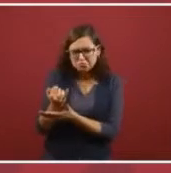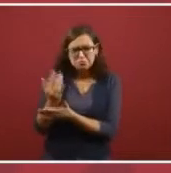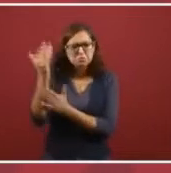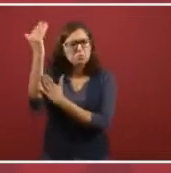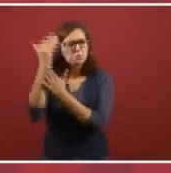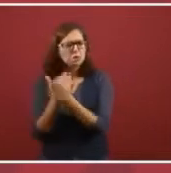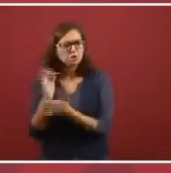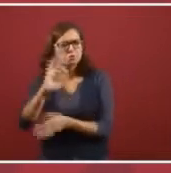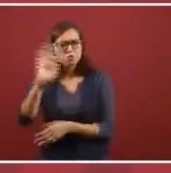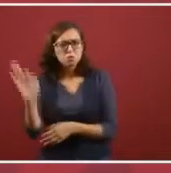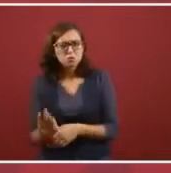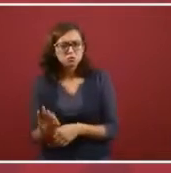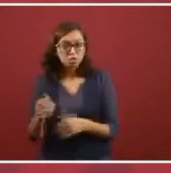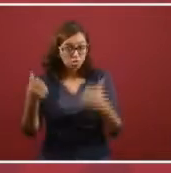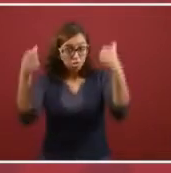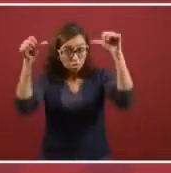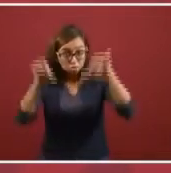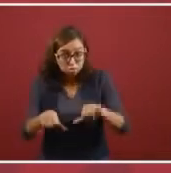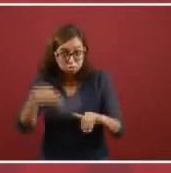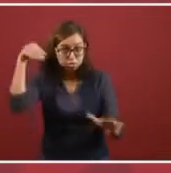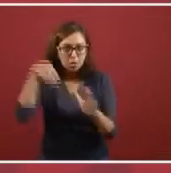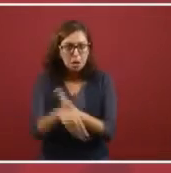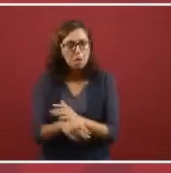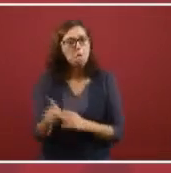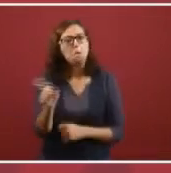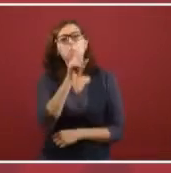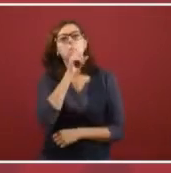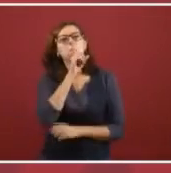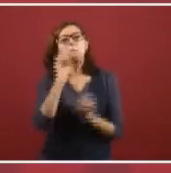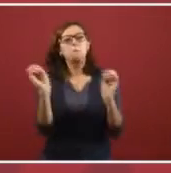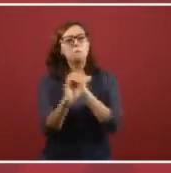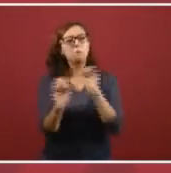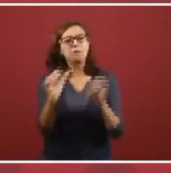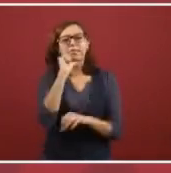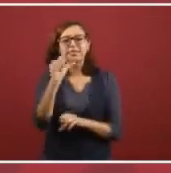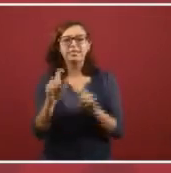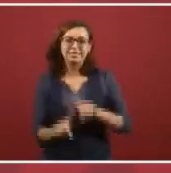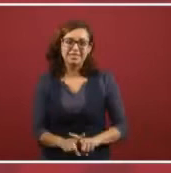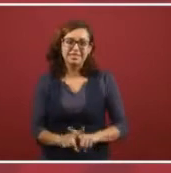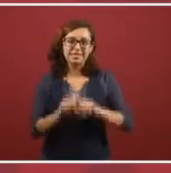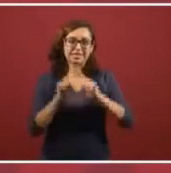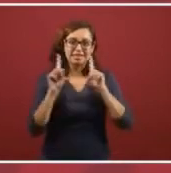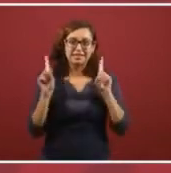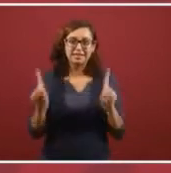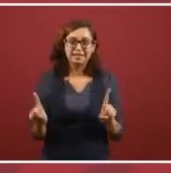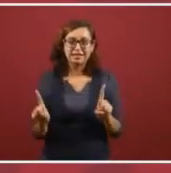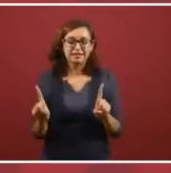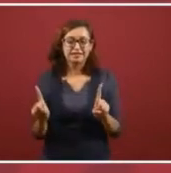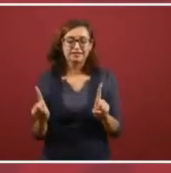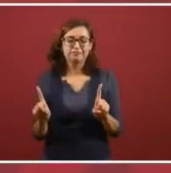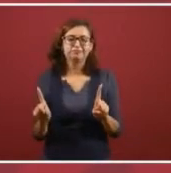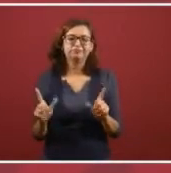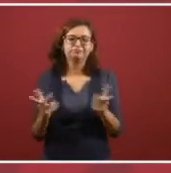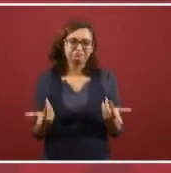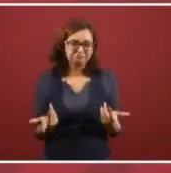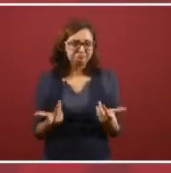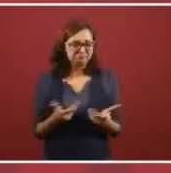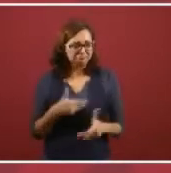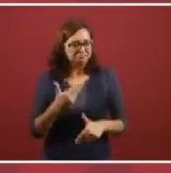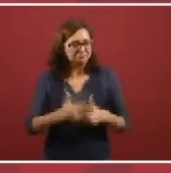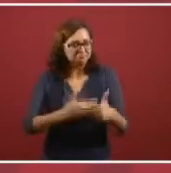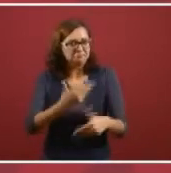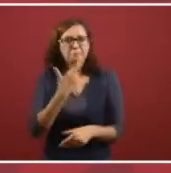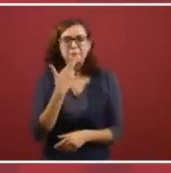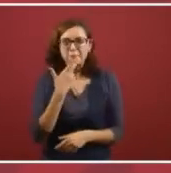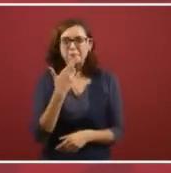nothing happened. On the contrary, they, they even